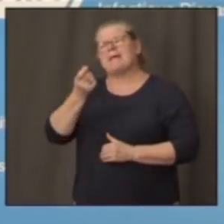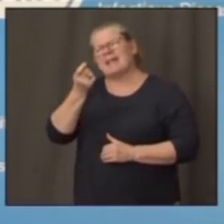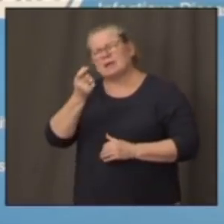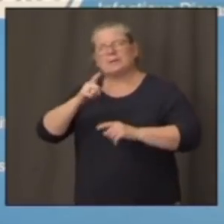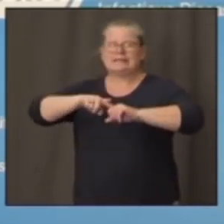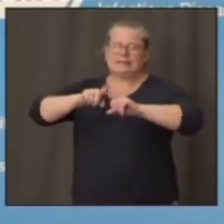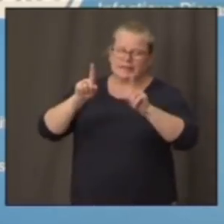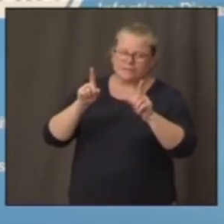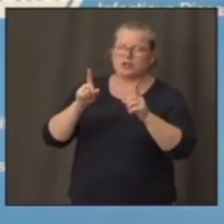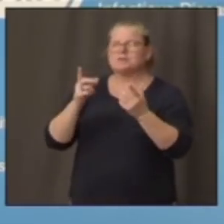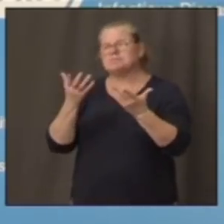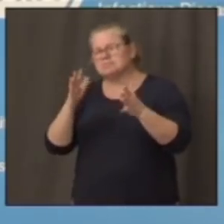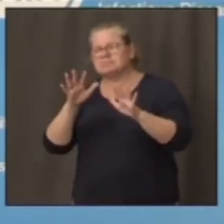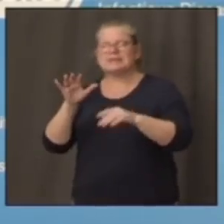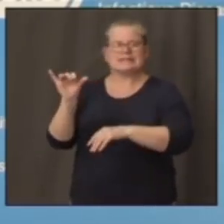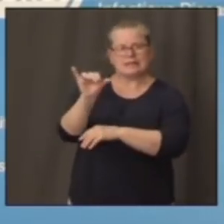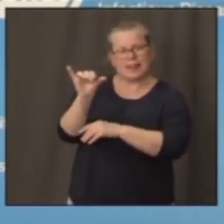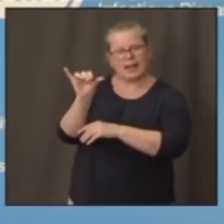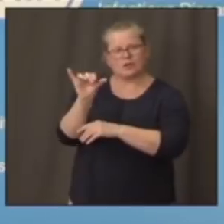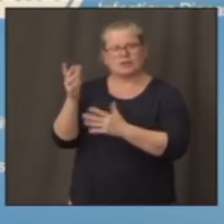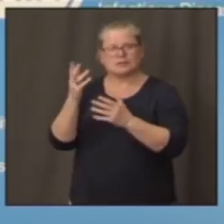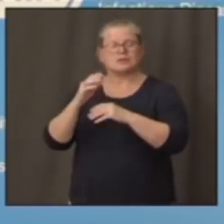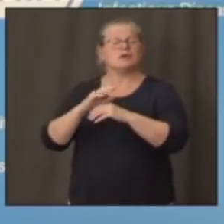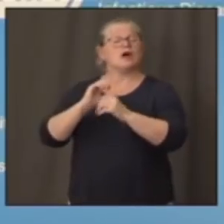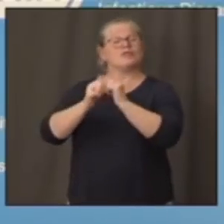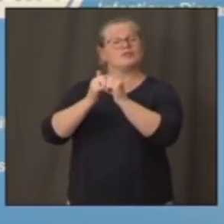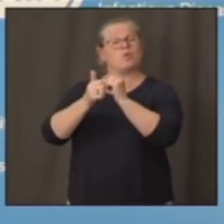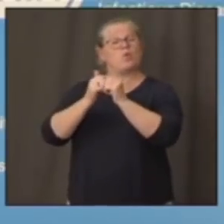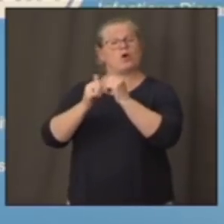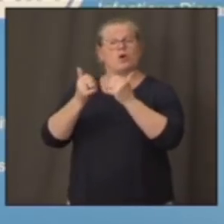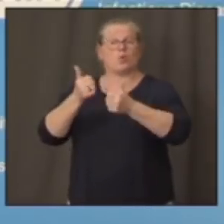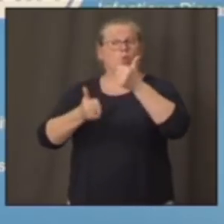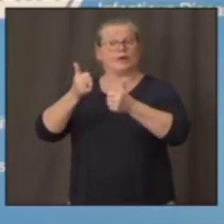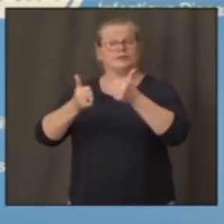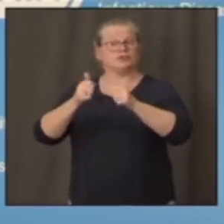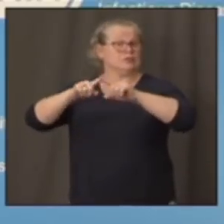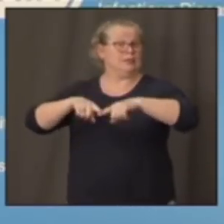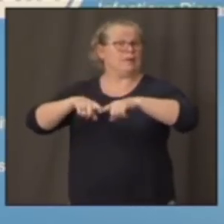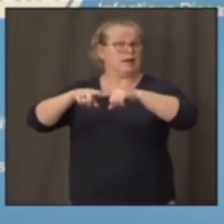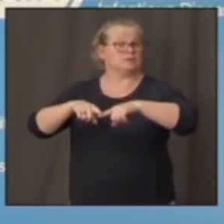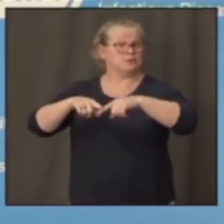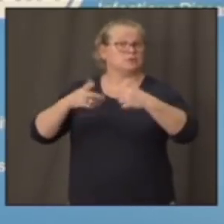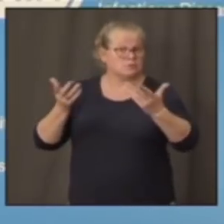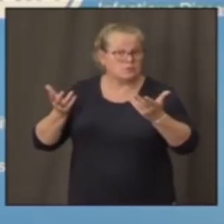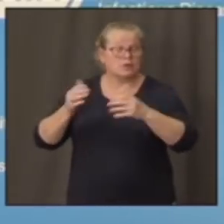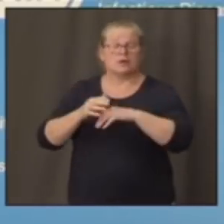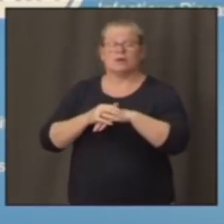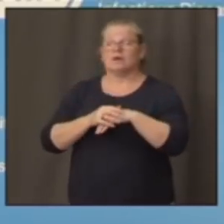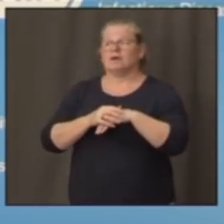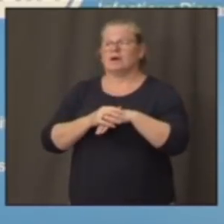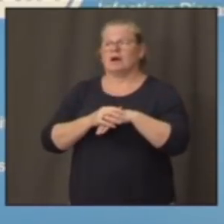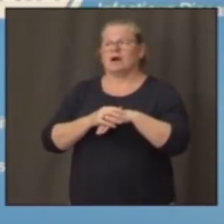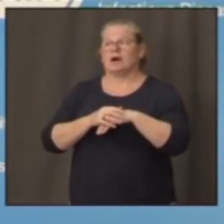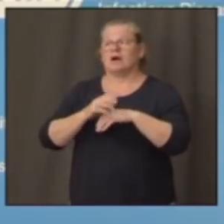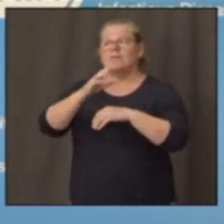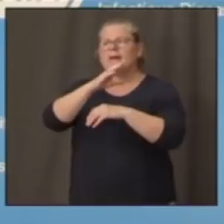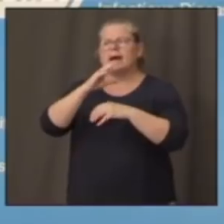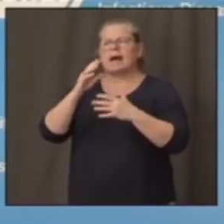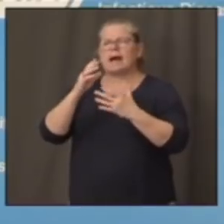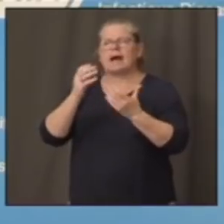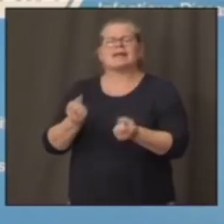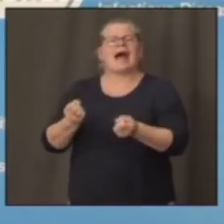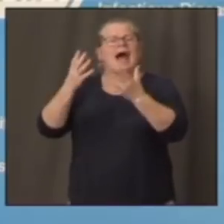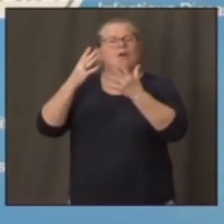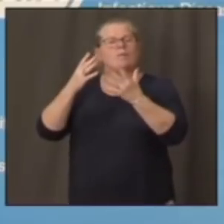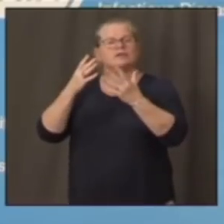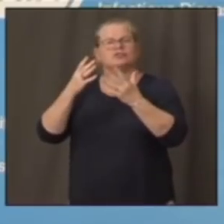depends on the sport, and it depends on what you're talking about vis-à-vis contact